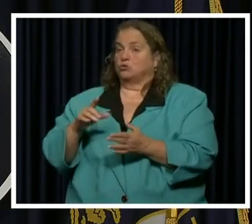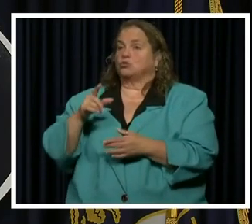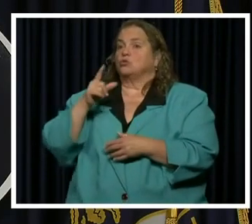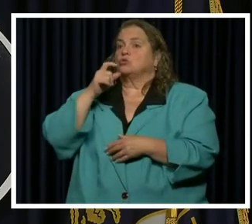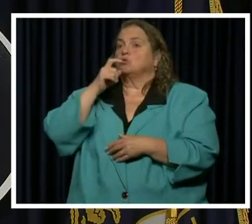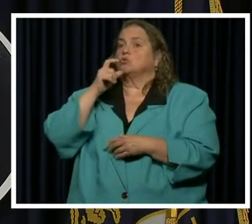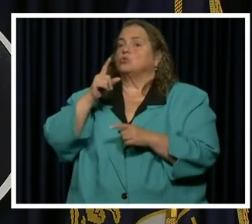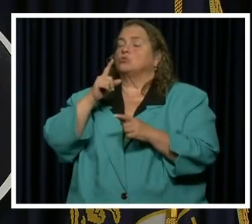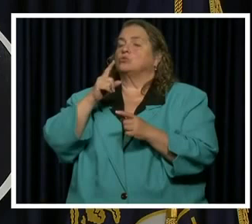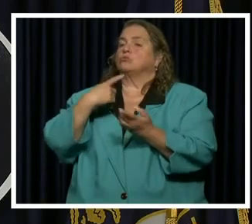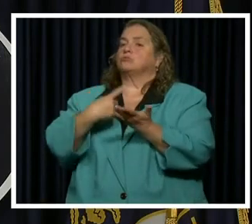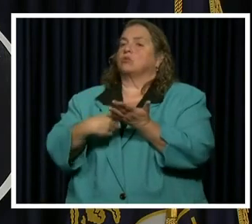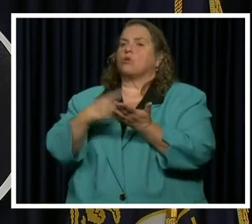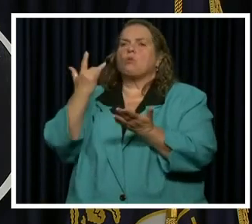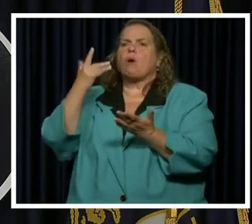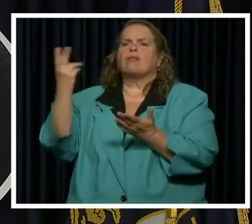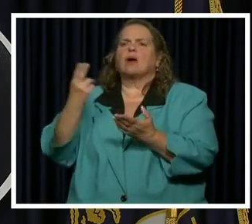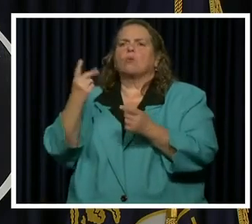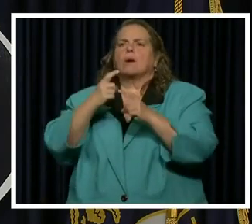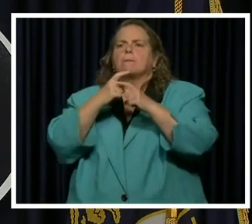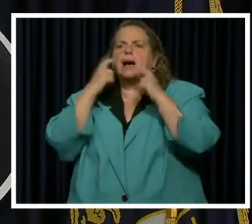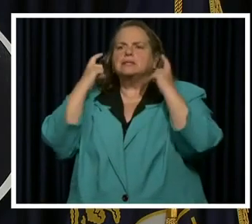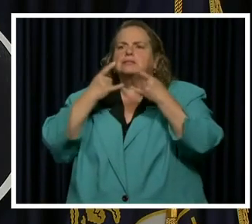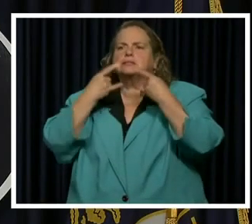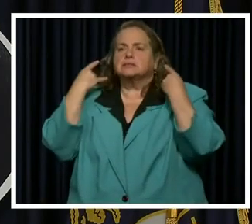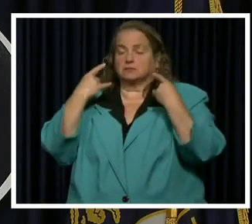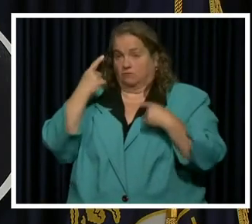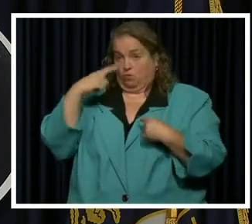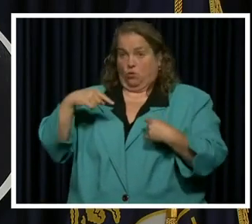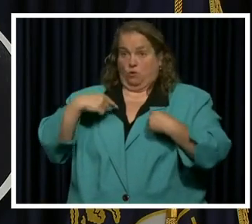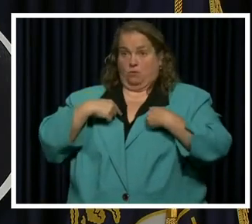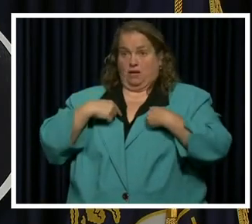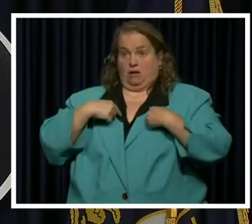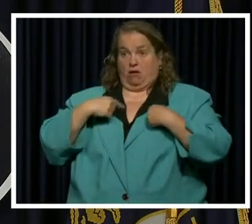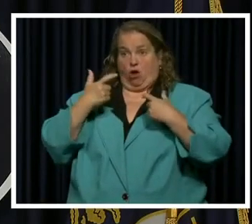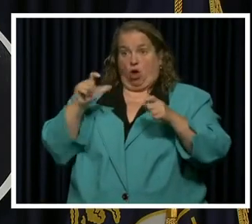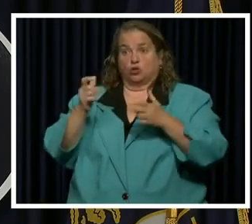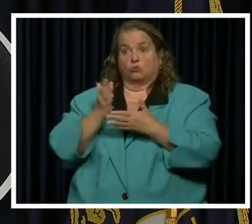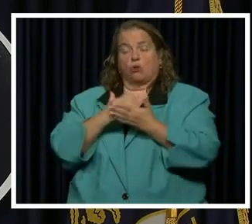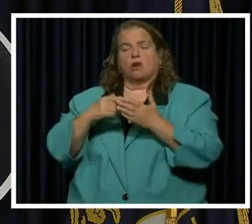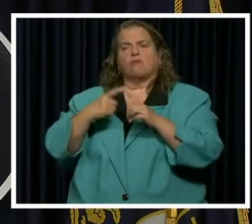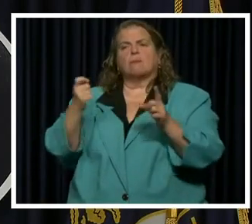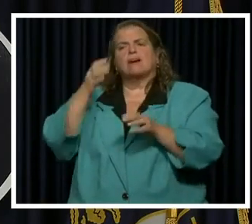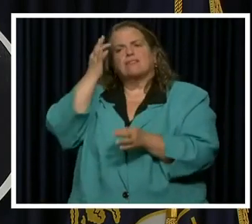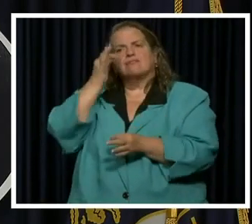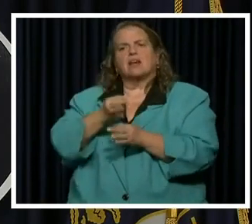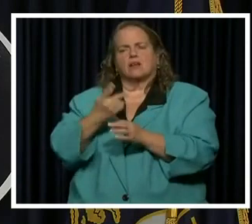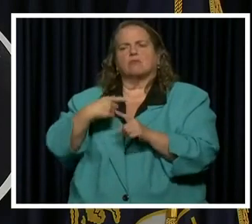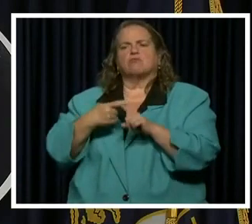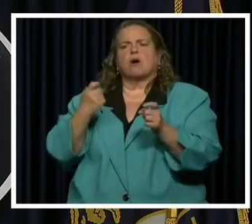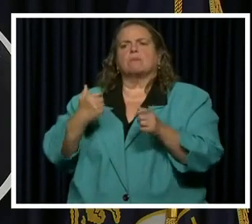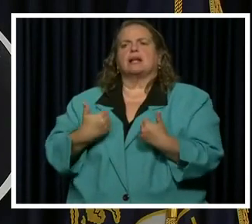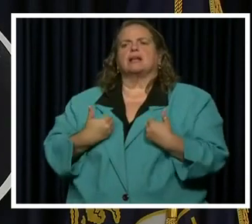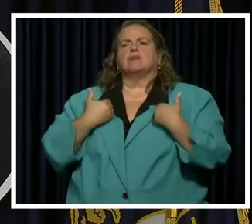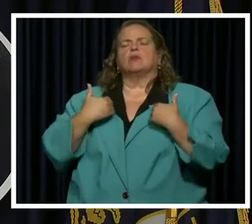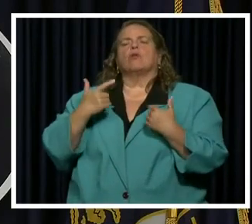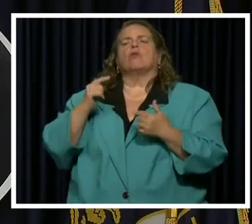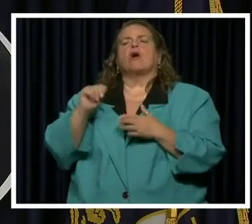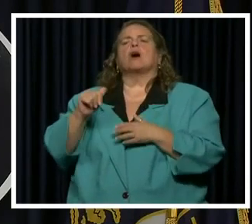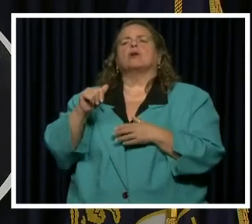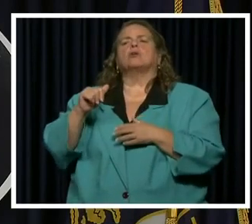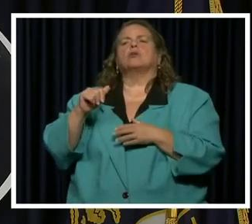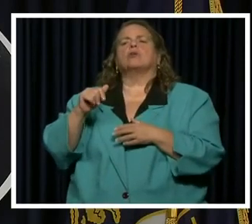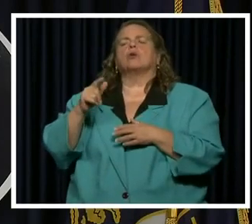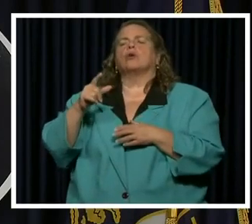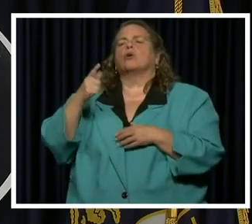the reason that they wear masks. I know for me, a large part of it comes from faith, comes from living the golden rule of